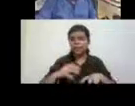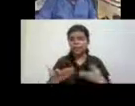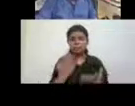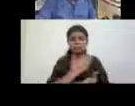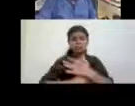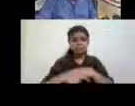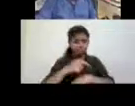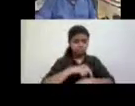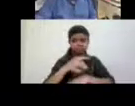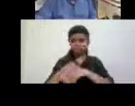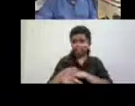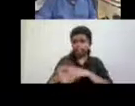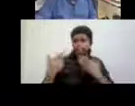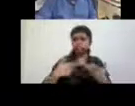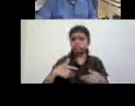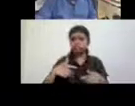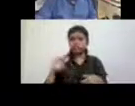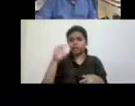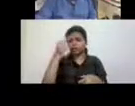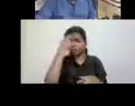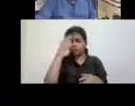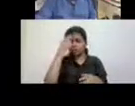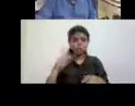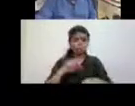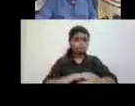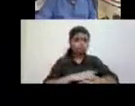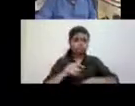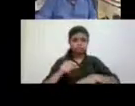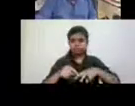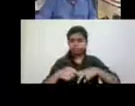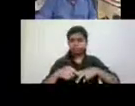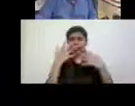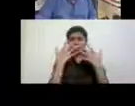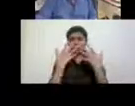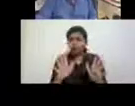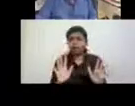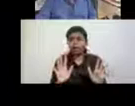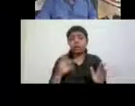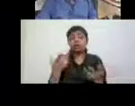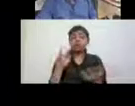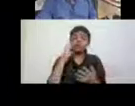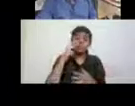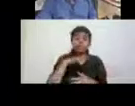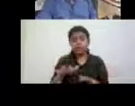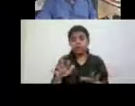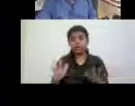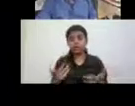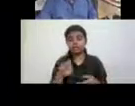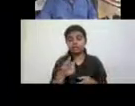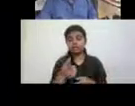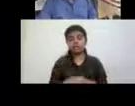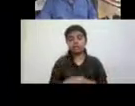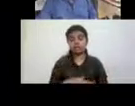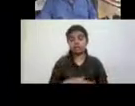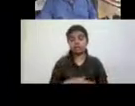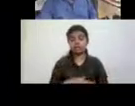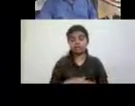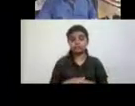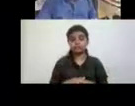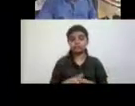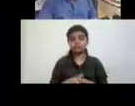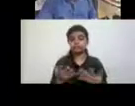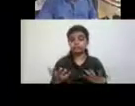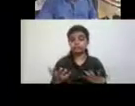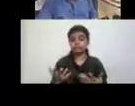you know, didn't have arms, legs, and so on, or were blind, you, you, you, you